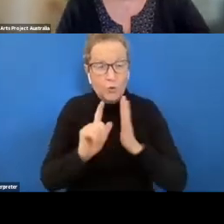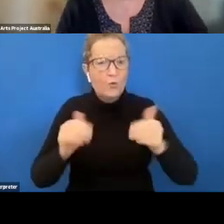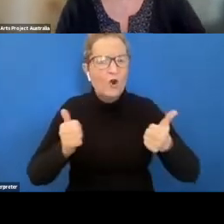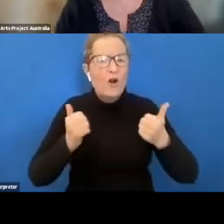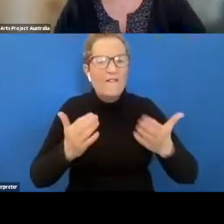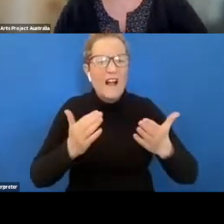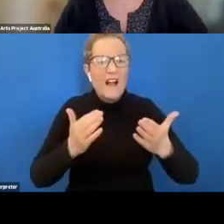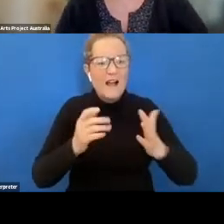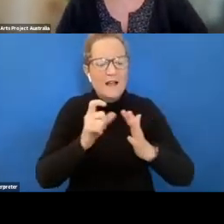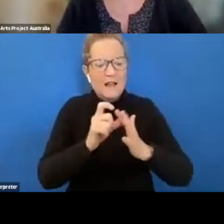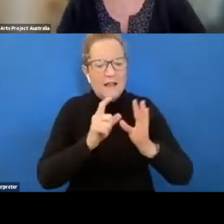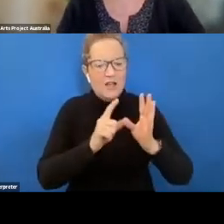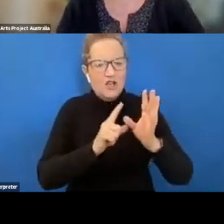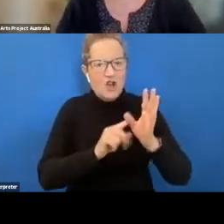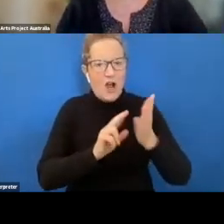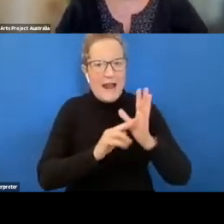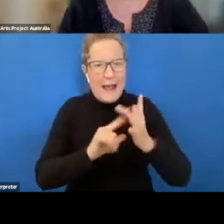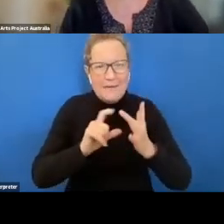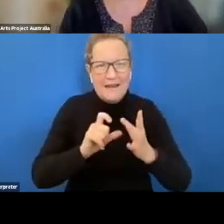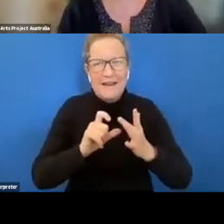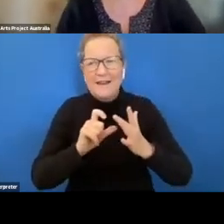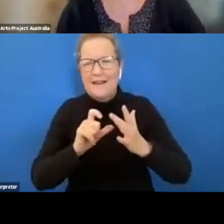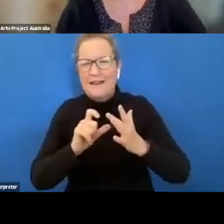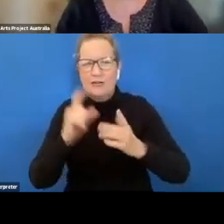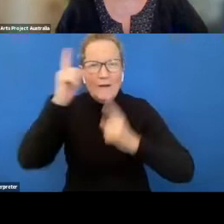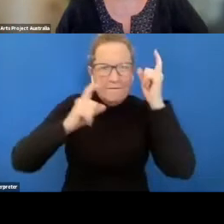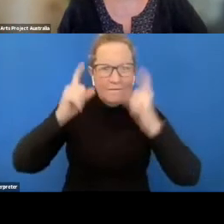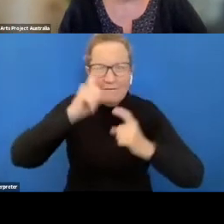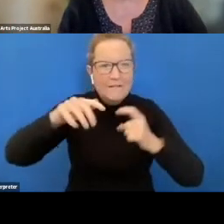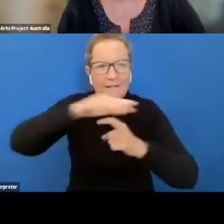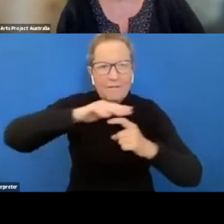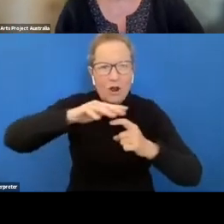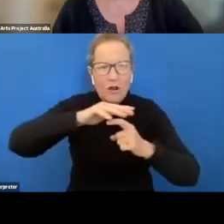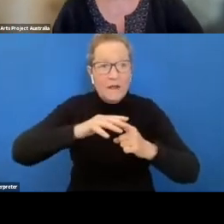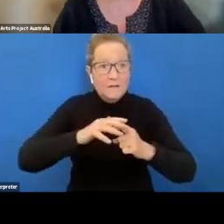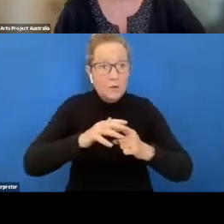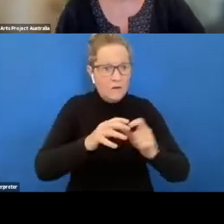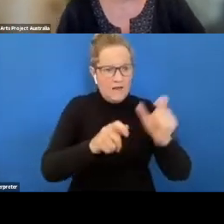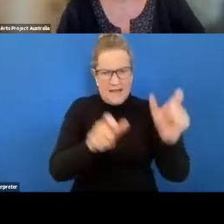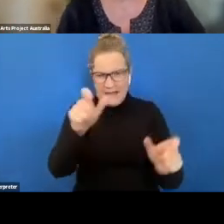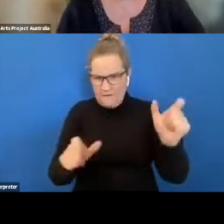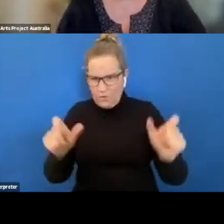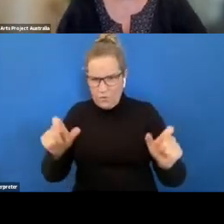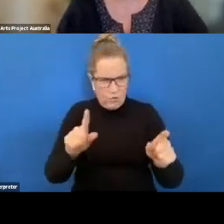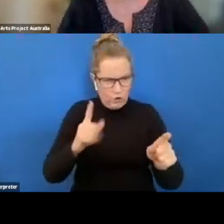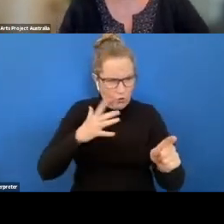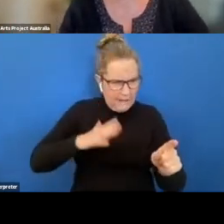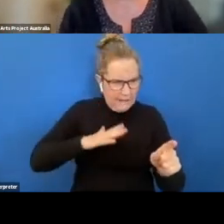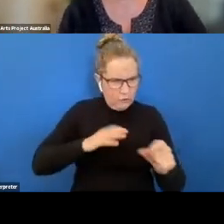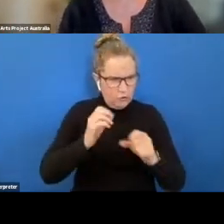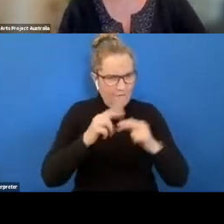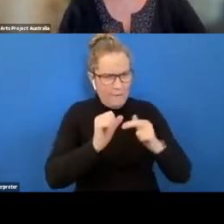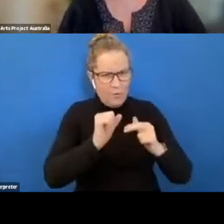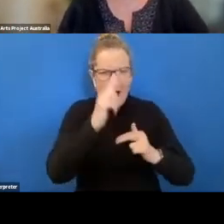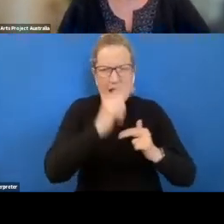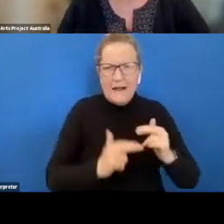studio environment that recognizes the different supports that individuals require in developing their art practice and